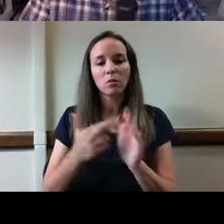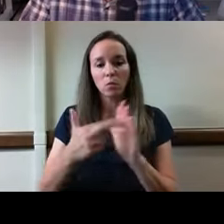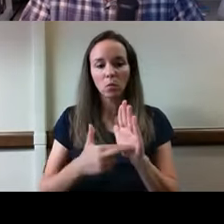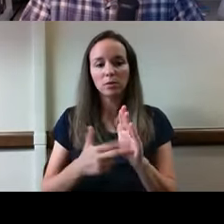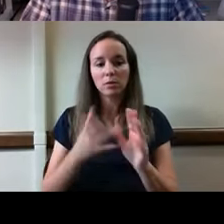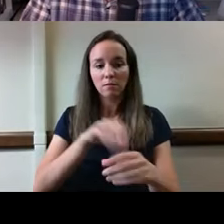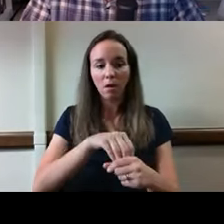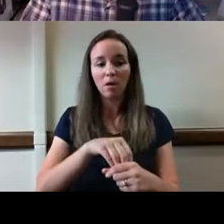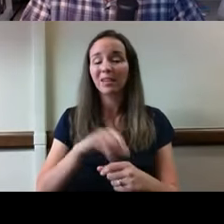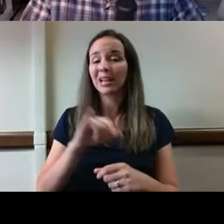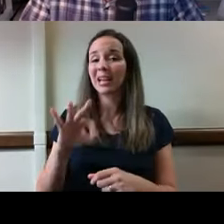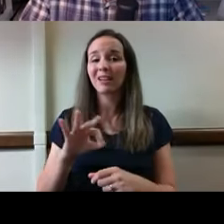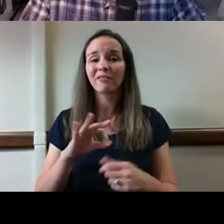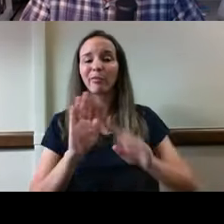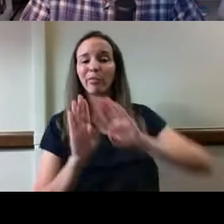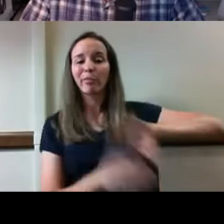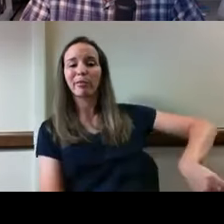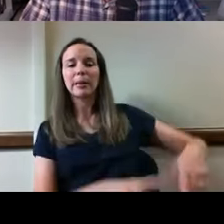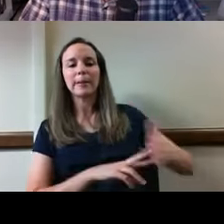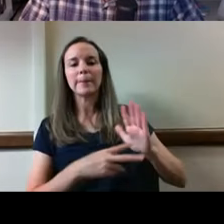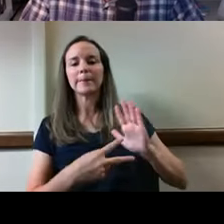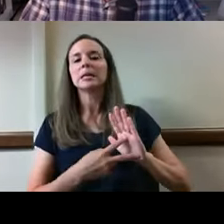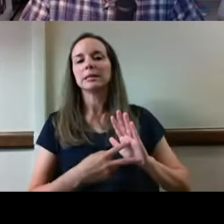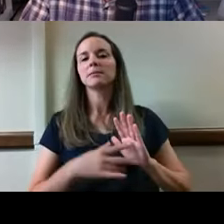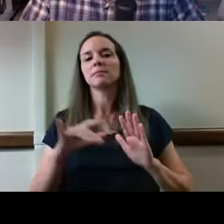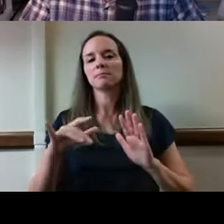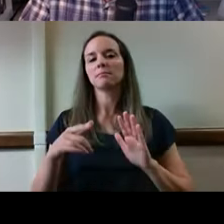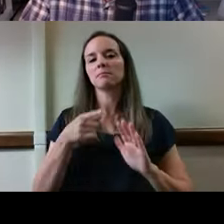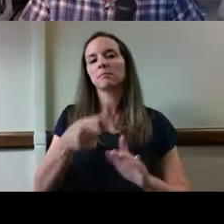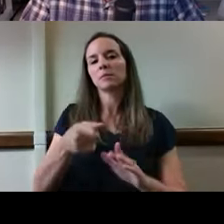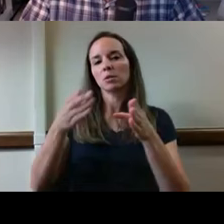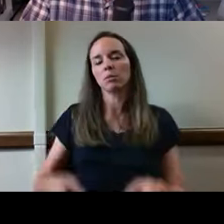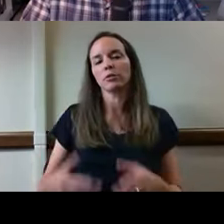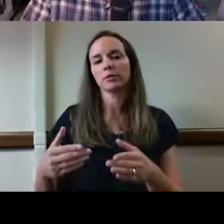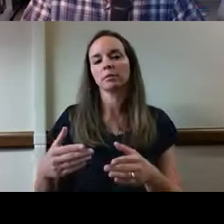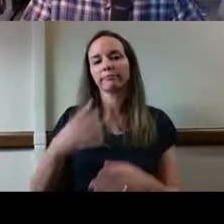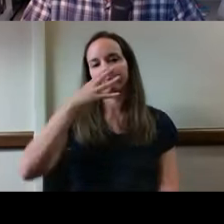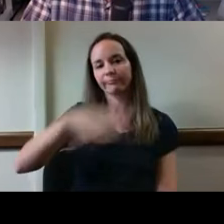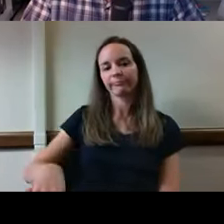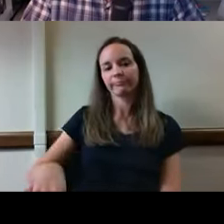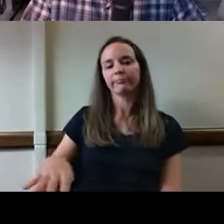departure from the standard of care and they constitute the legal term negligence.